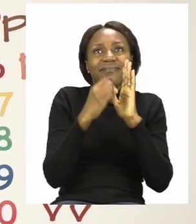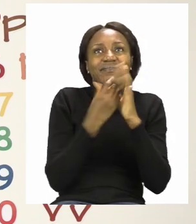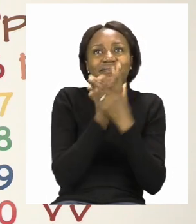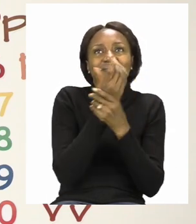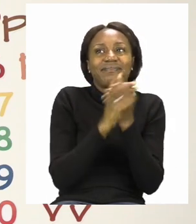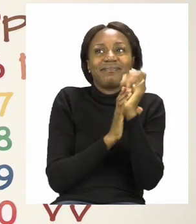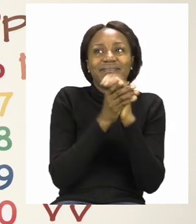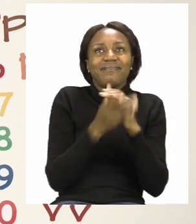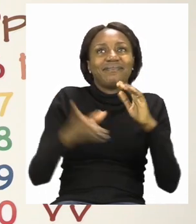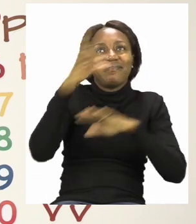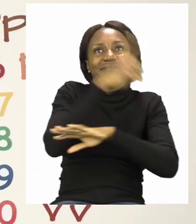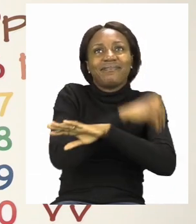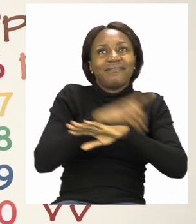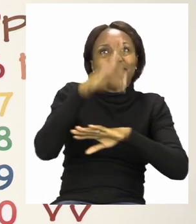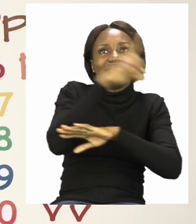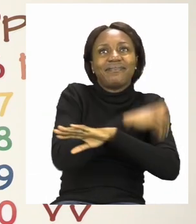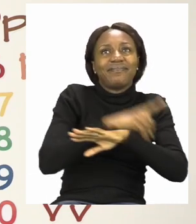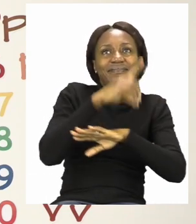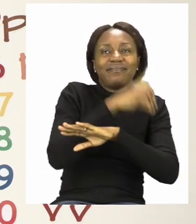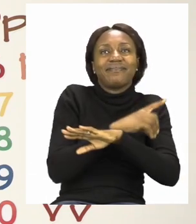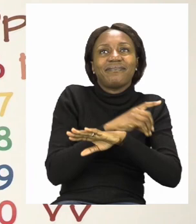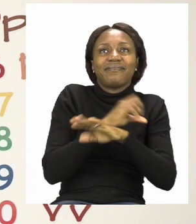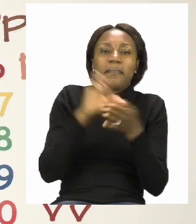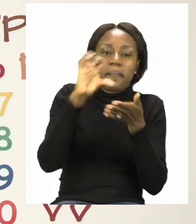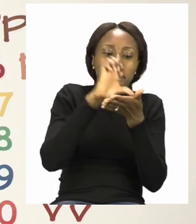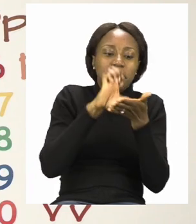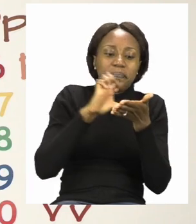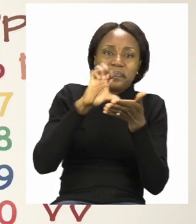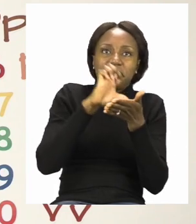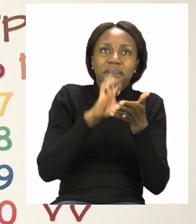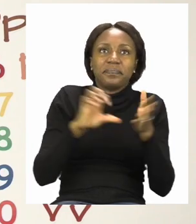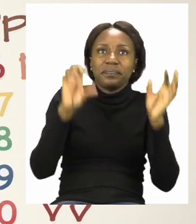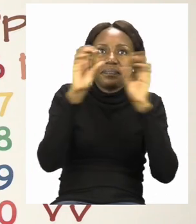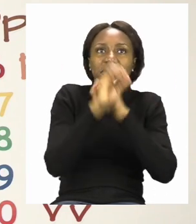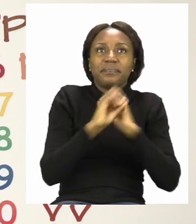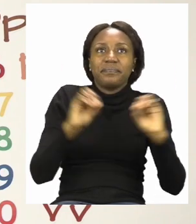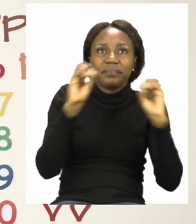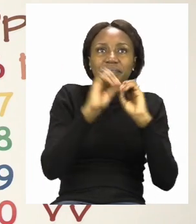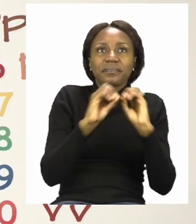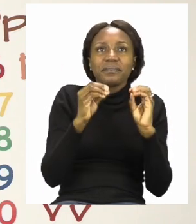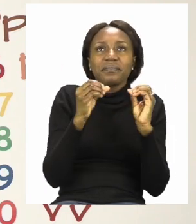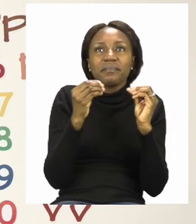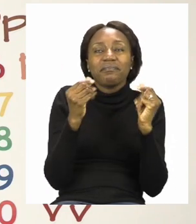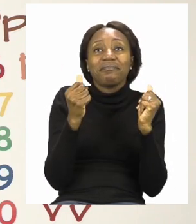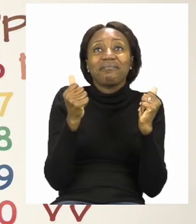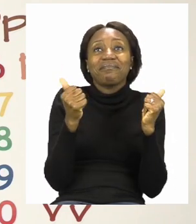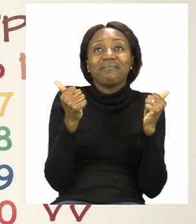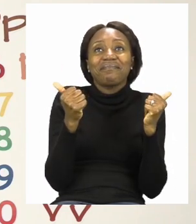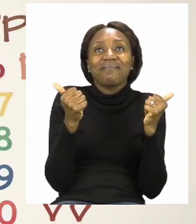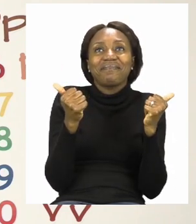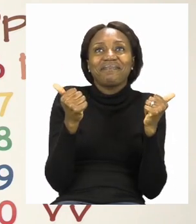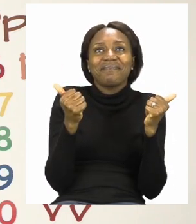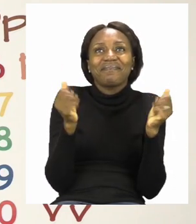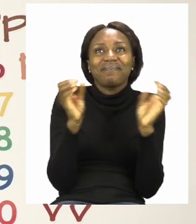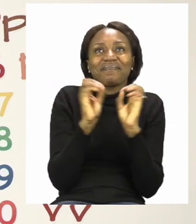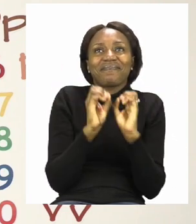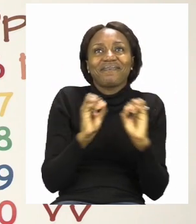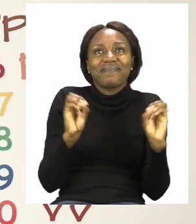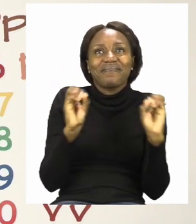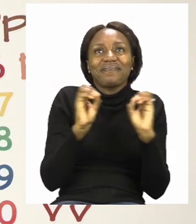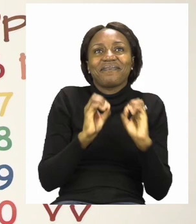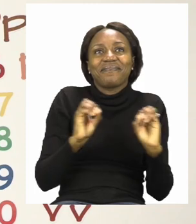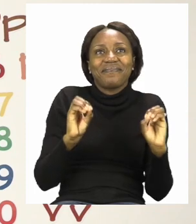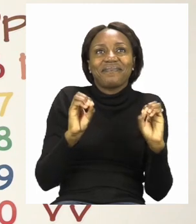Sanitize every day so the germs can stay away.